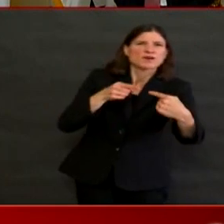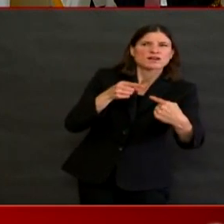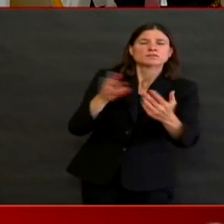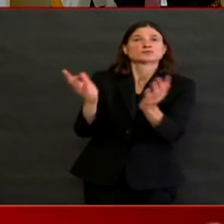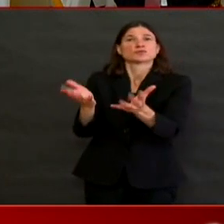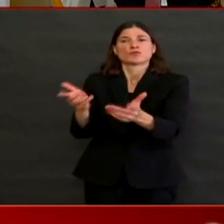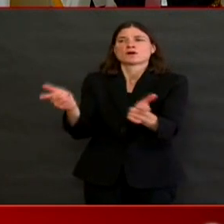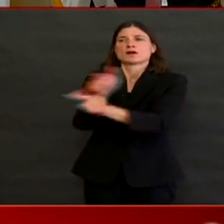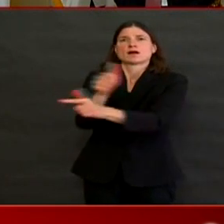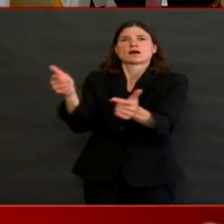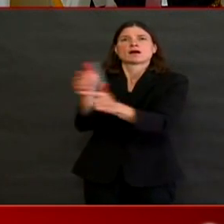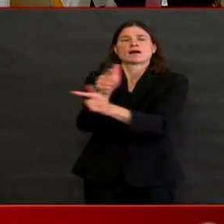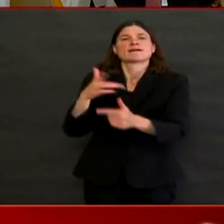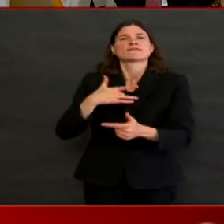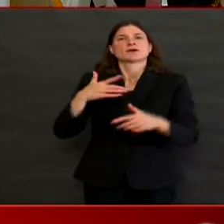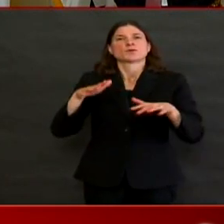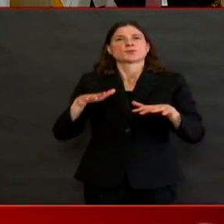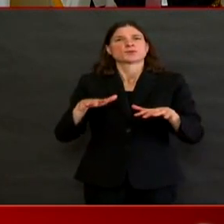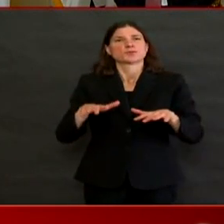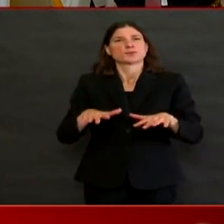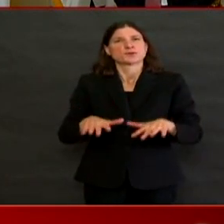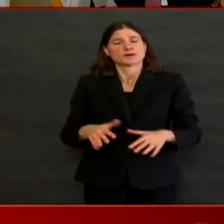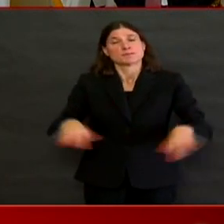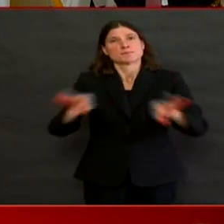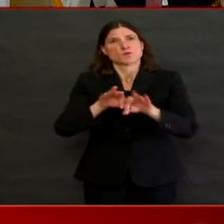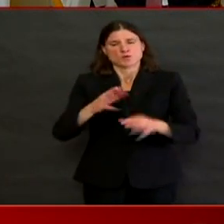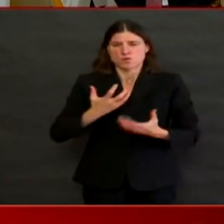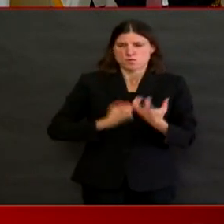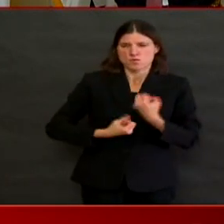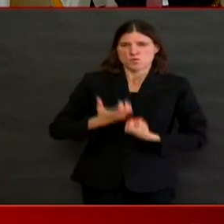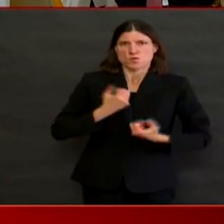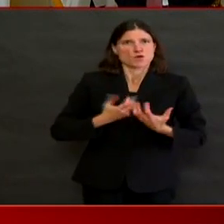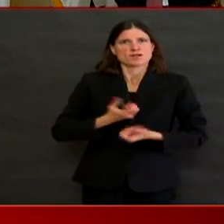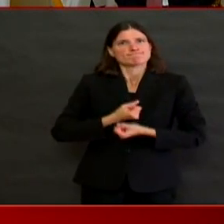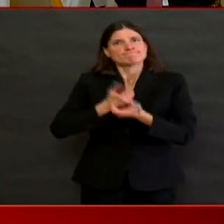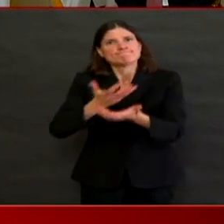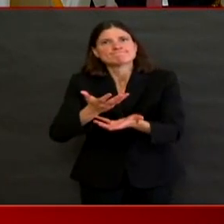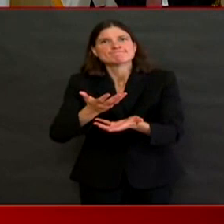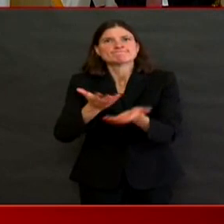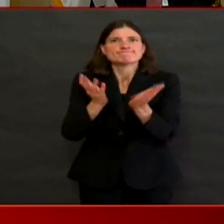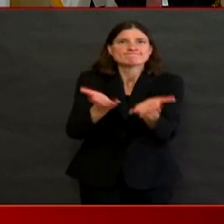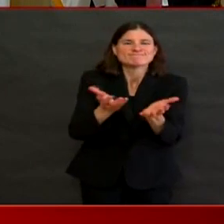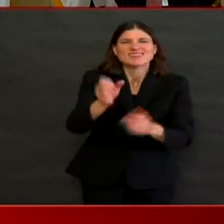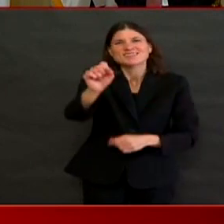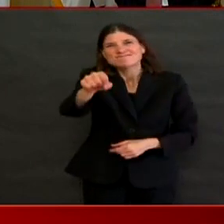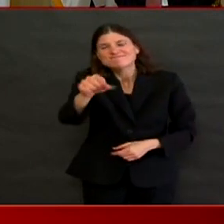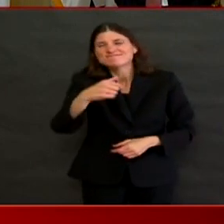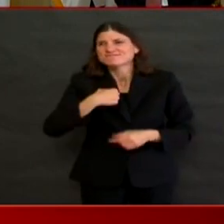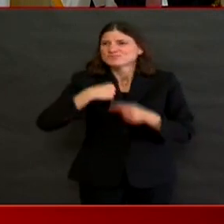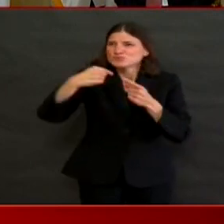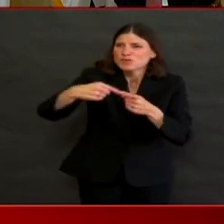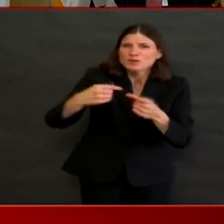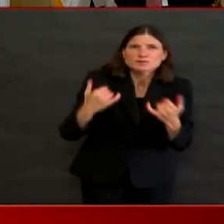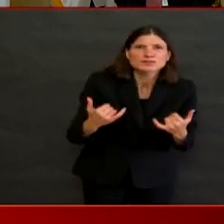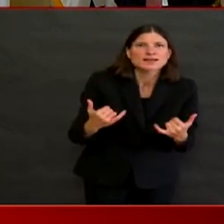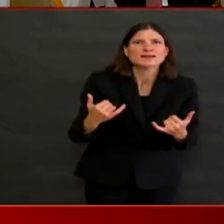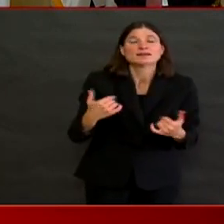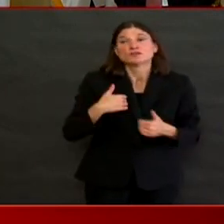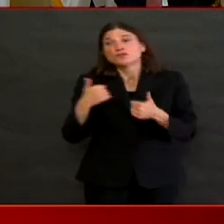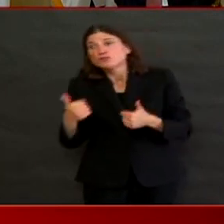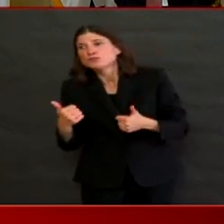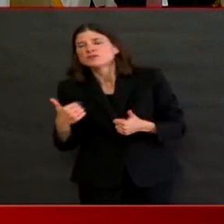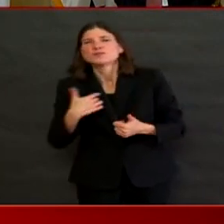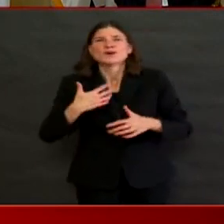and find a way to keep yourself connected with some other people in your life. Steve Clampkin from WPRO